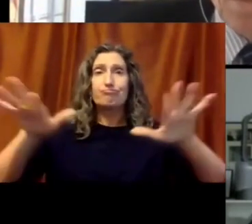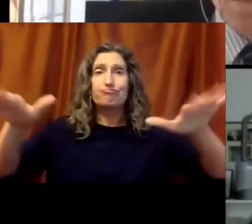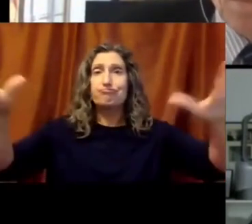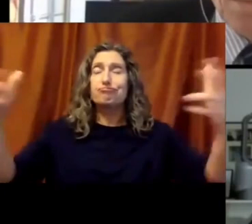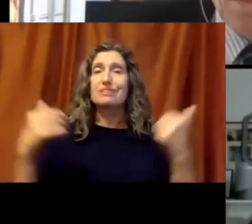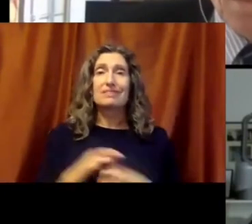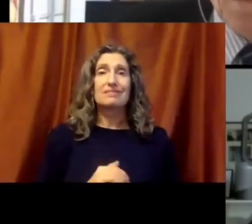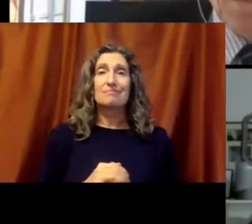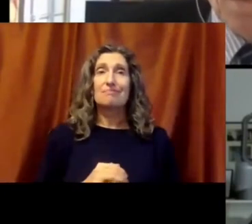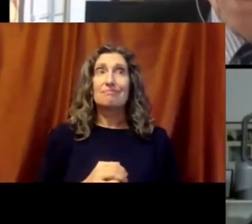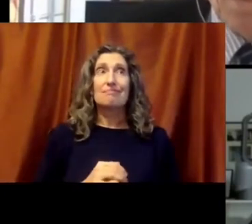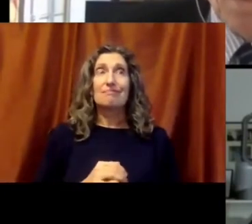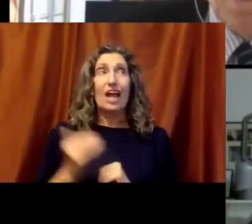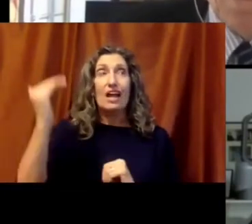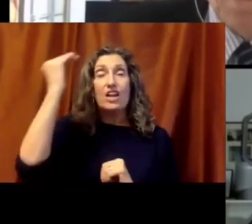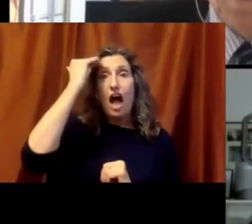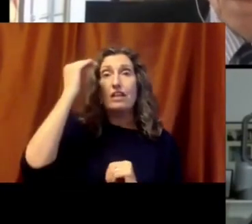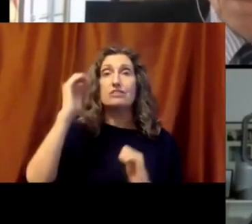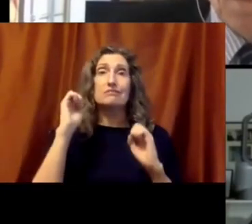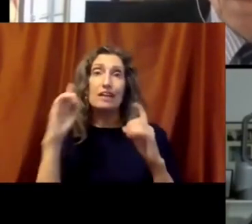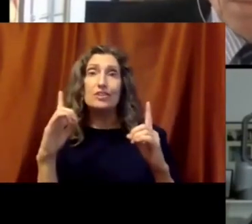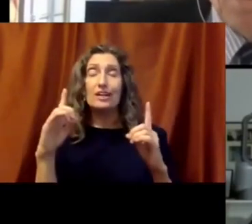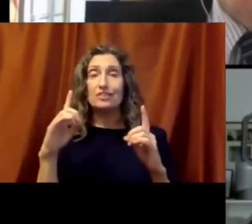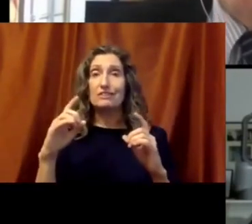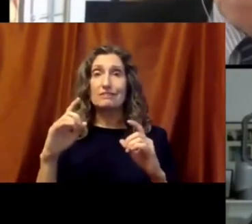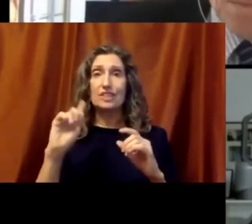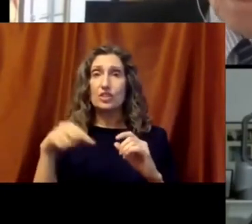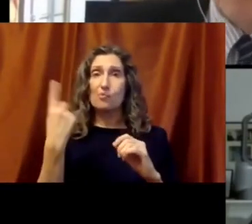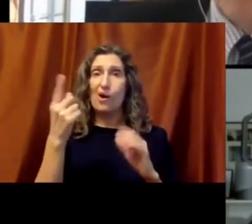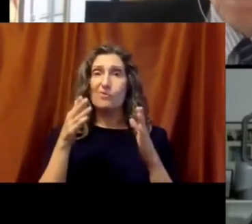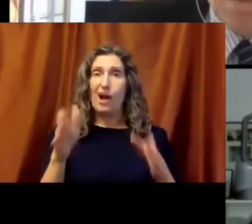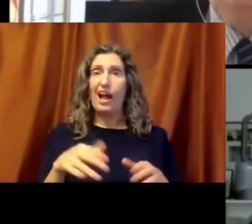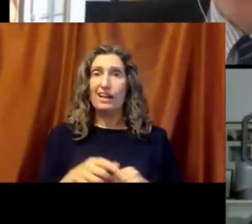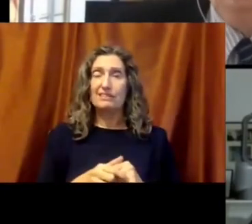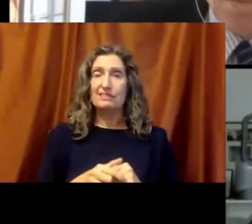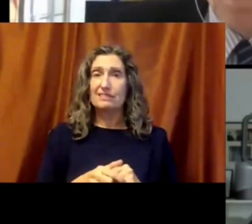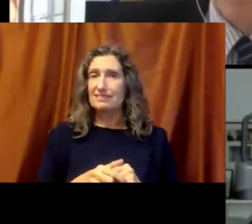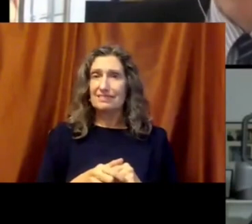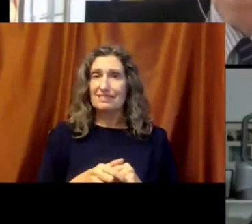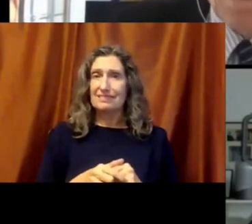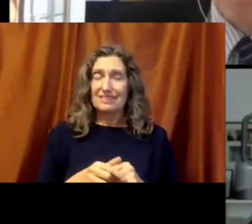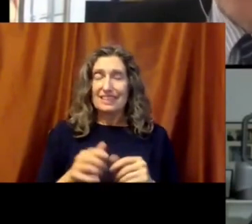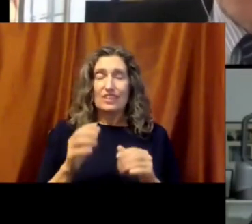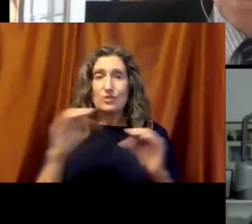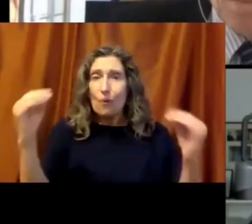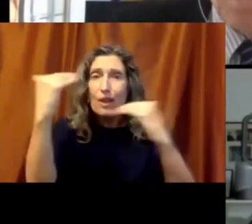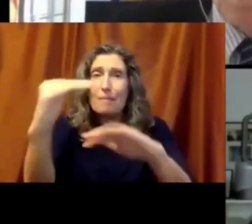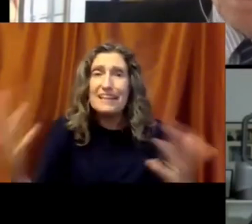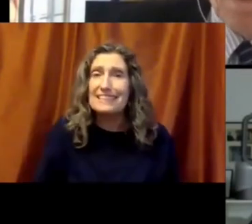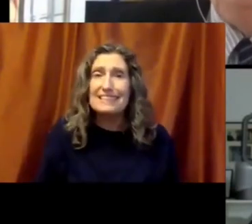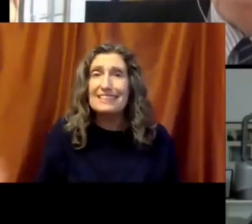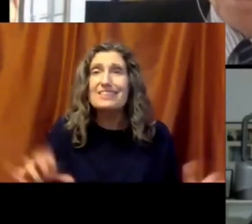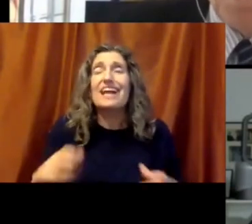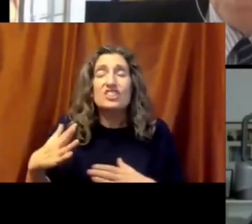knowledge is that one wonderful thing that it's not limited. You know, can, teaching more people doesn't take away from me. We can share